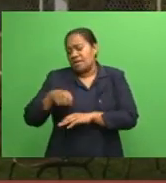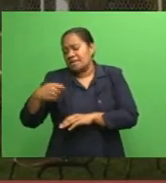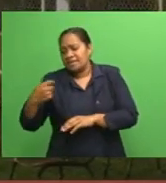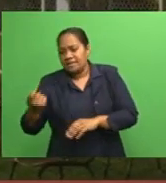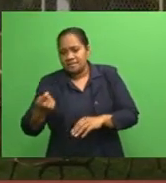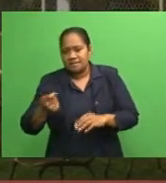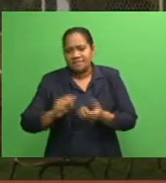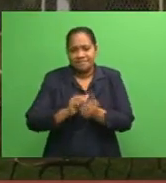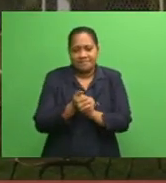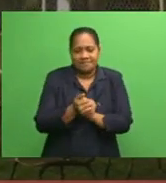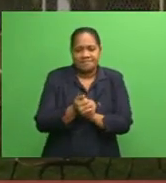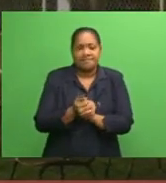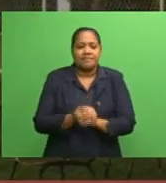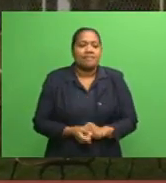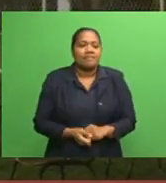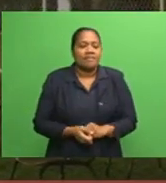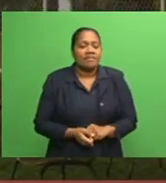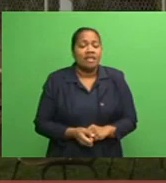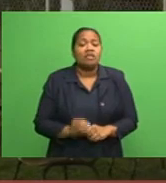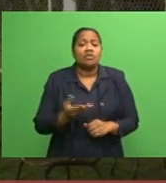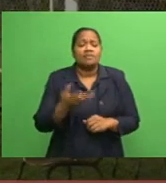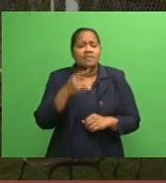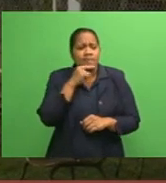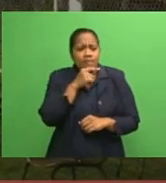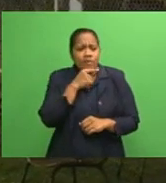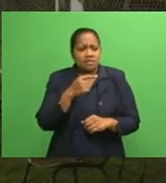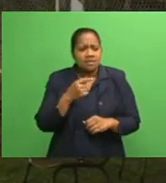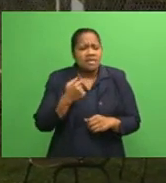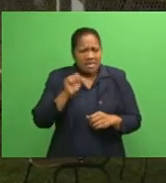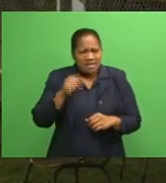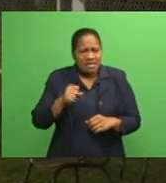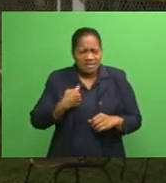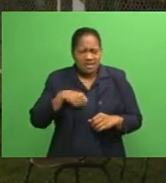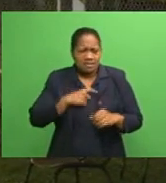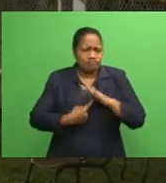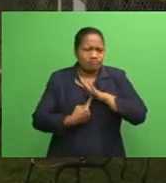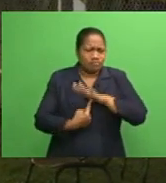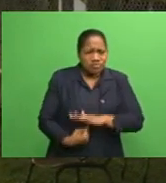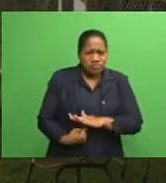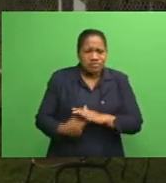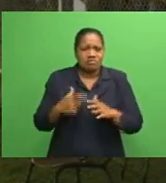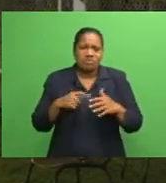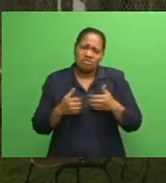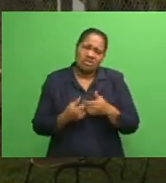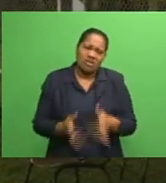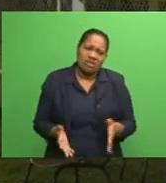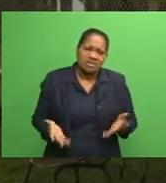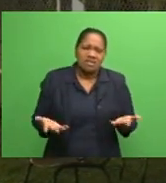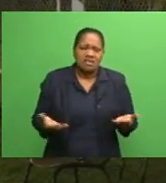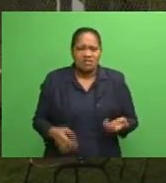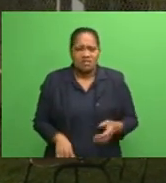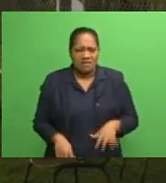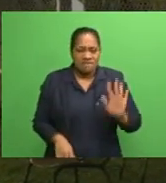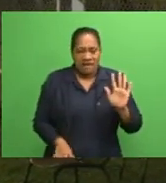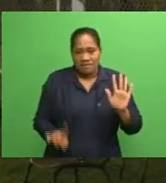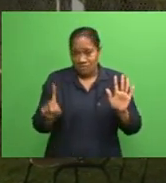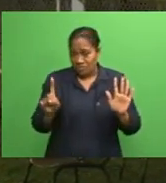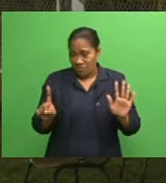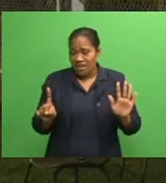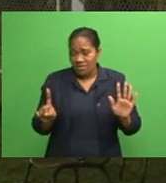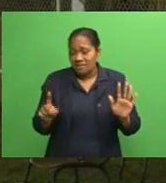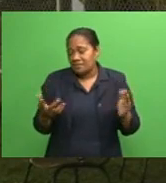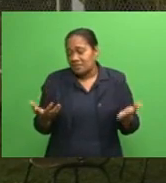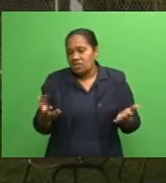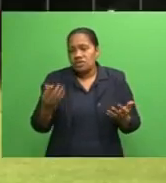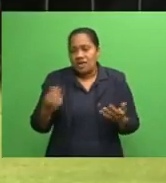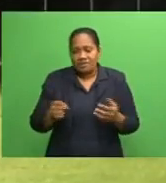just the boys. I'm disappointed with the loss. So many goals, it's 5-1. So we have a lot of